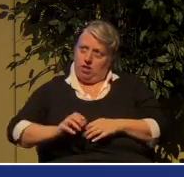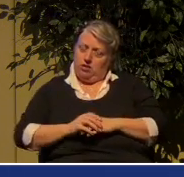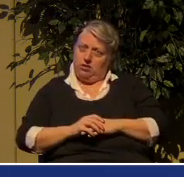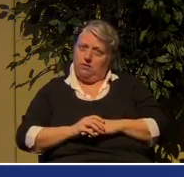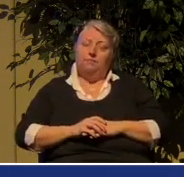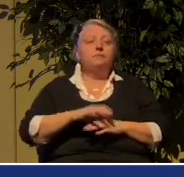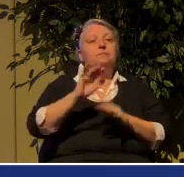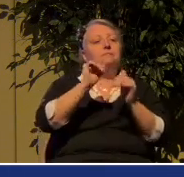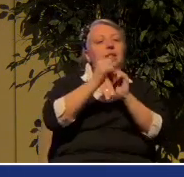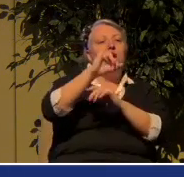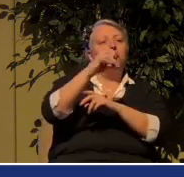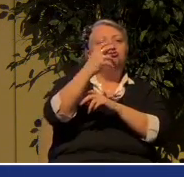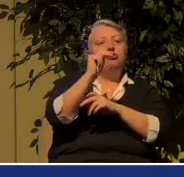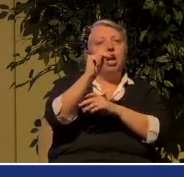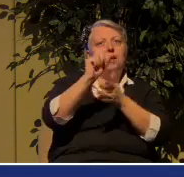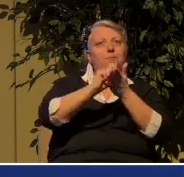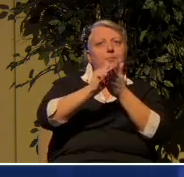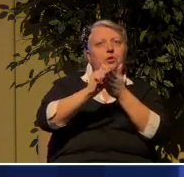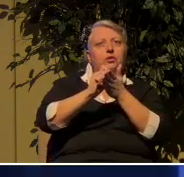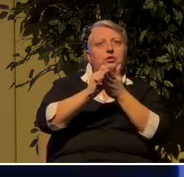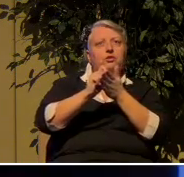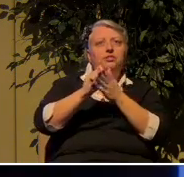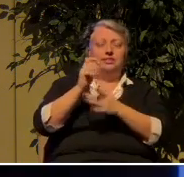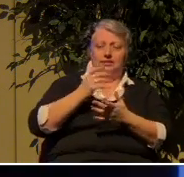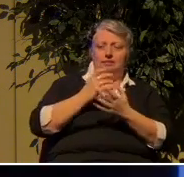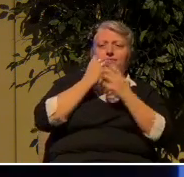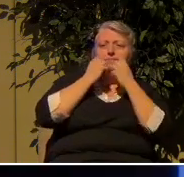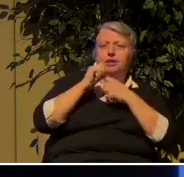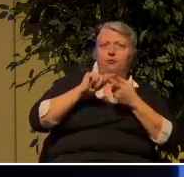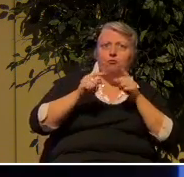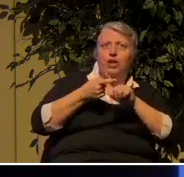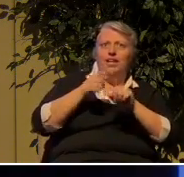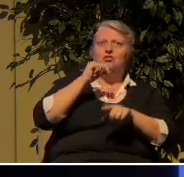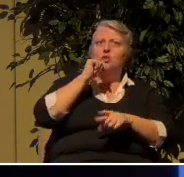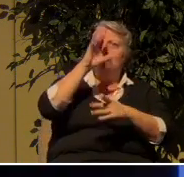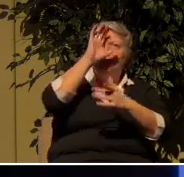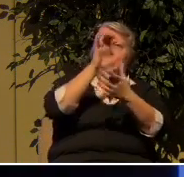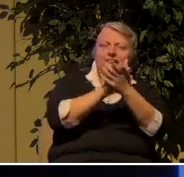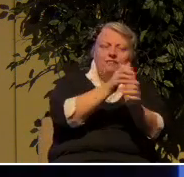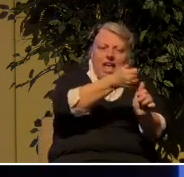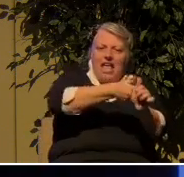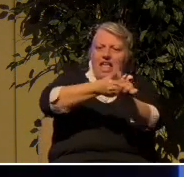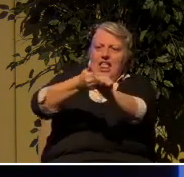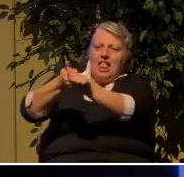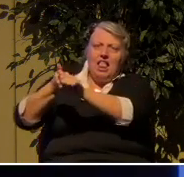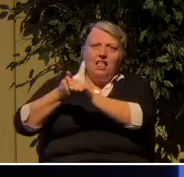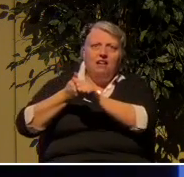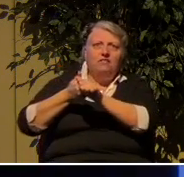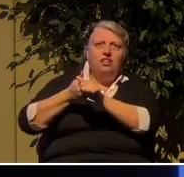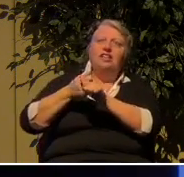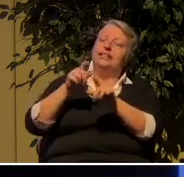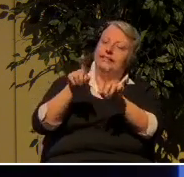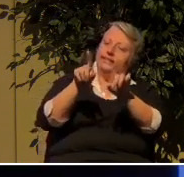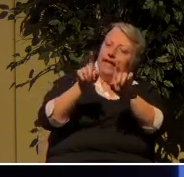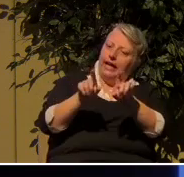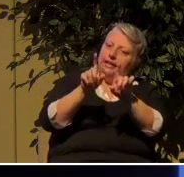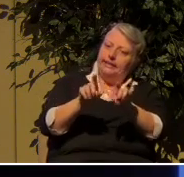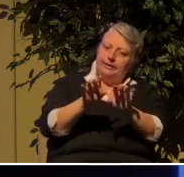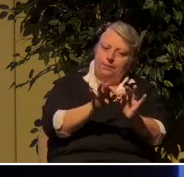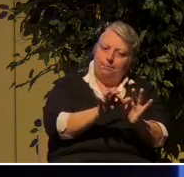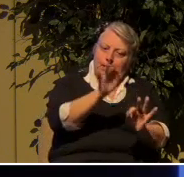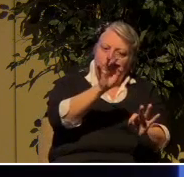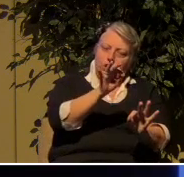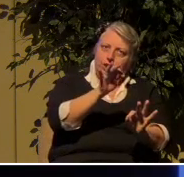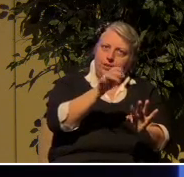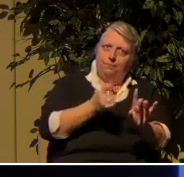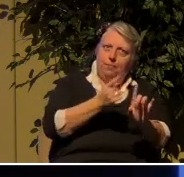Dear friends, do not believe every spirit, but test the spirits to see whether they are from God. Because many